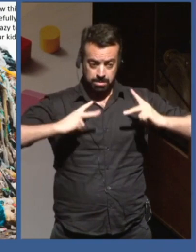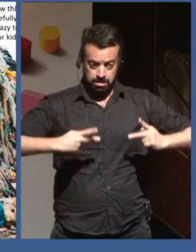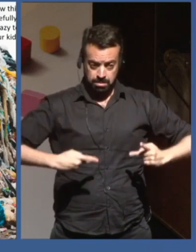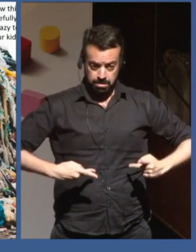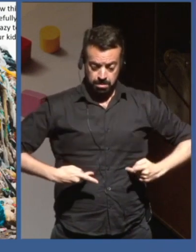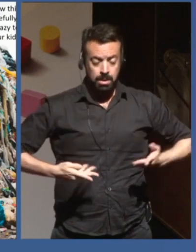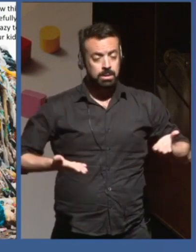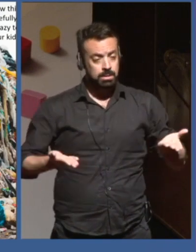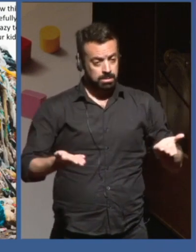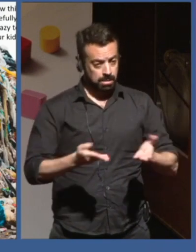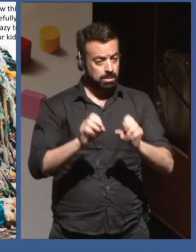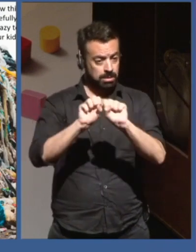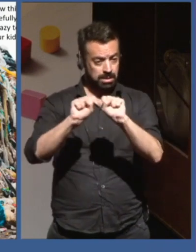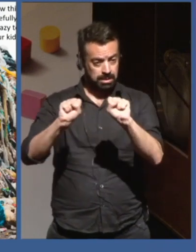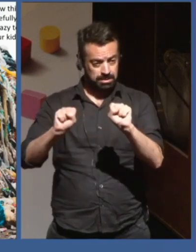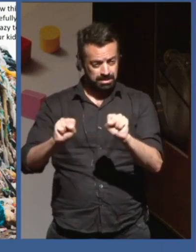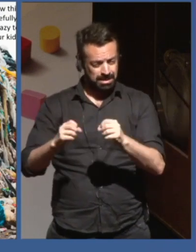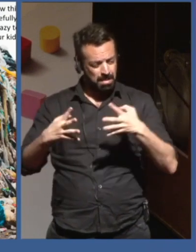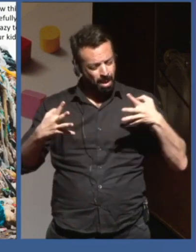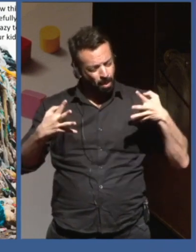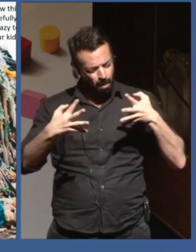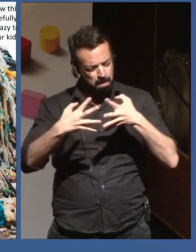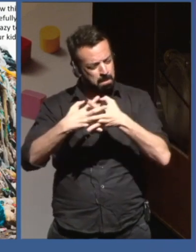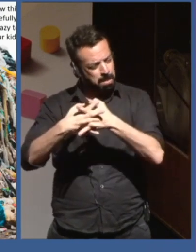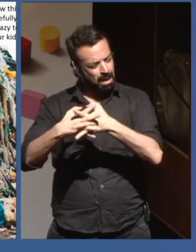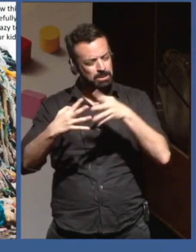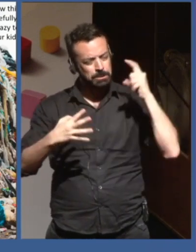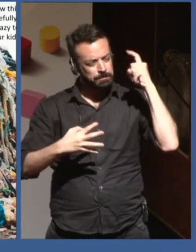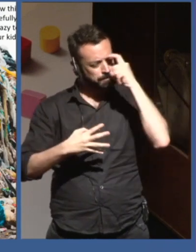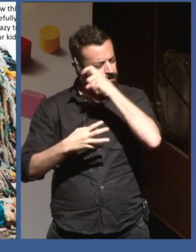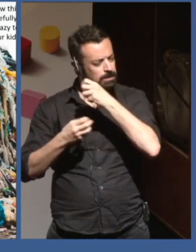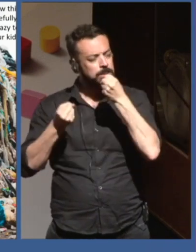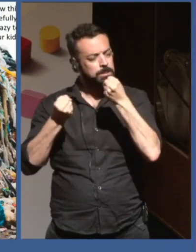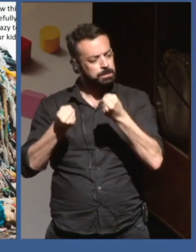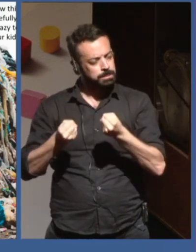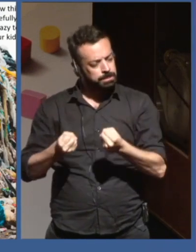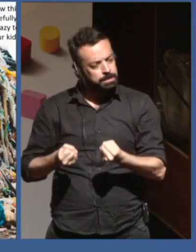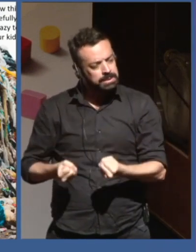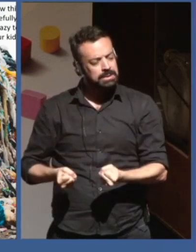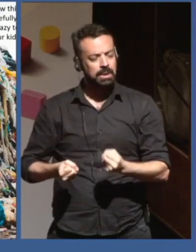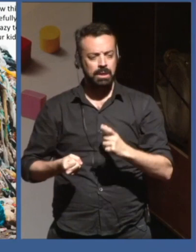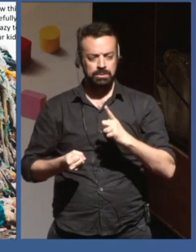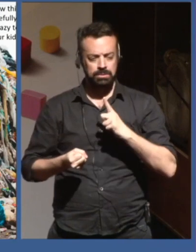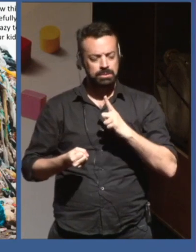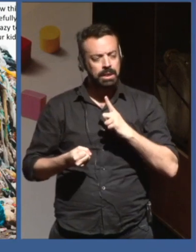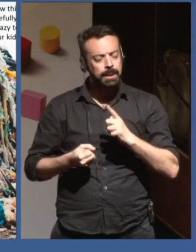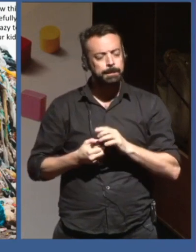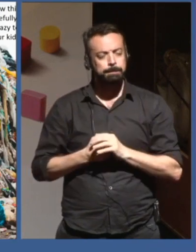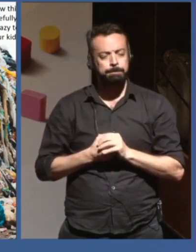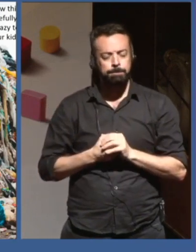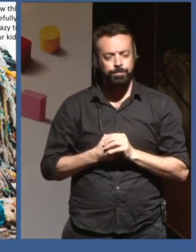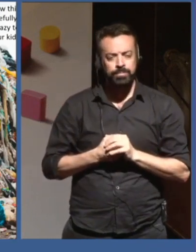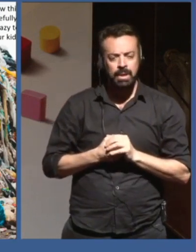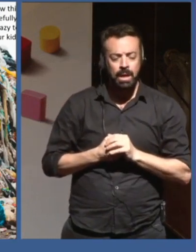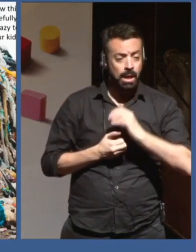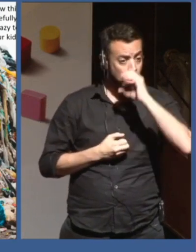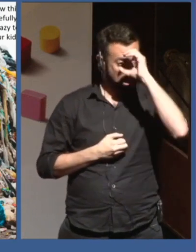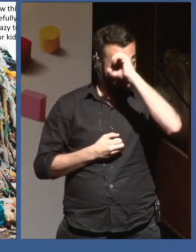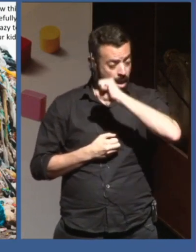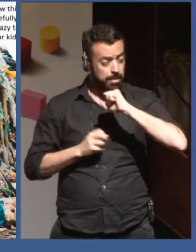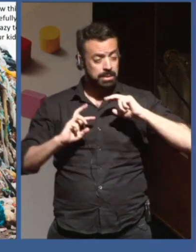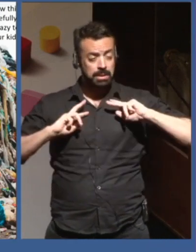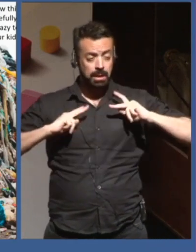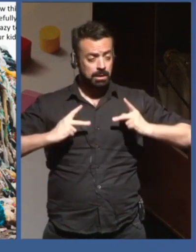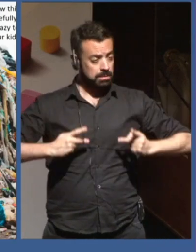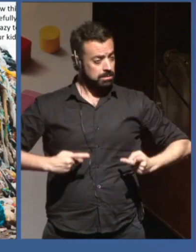complex phenomenon, is human learning. So, that human development happens by human learning, but